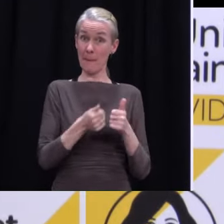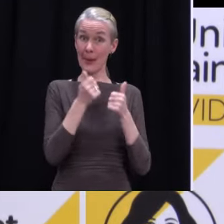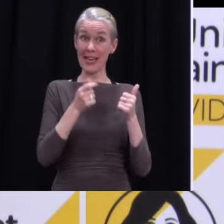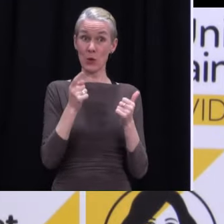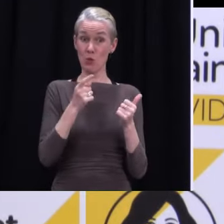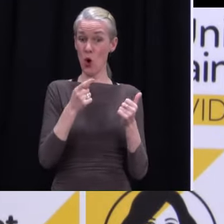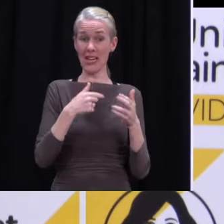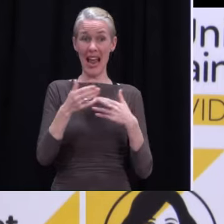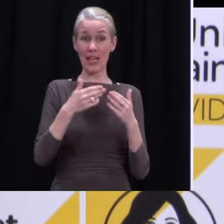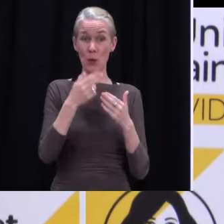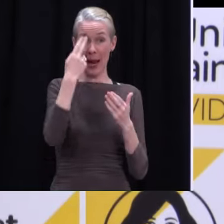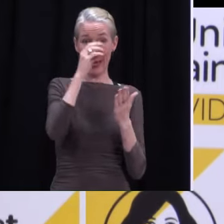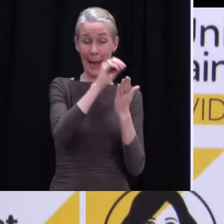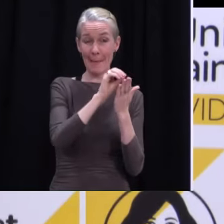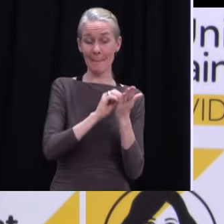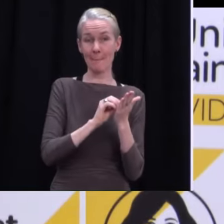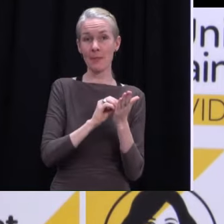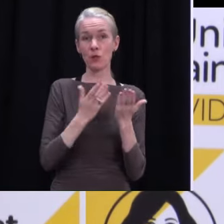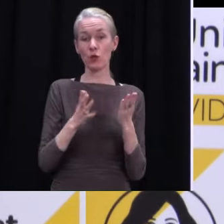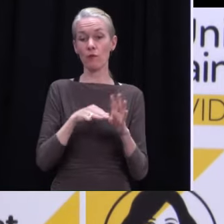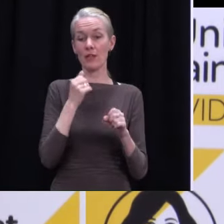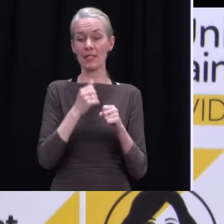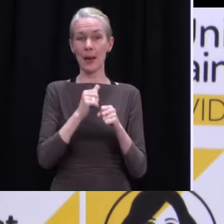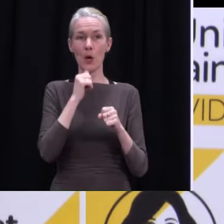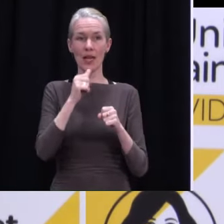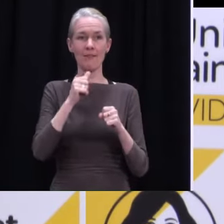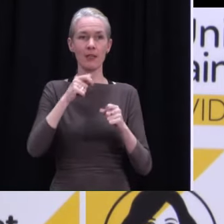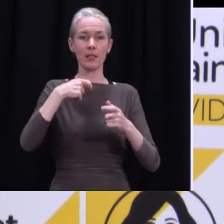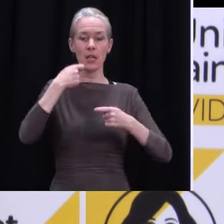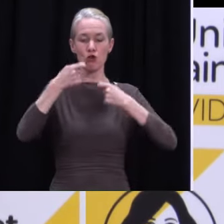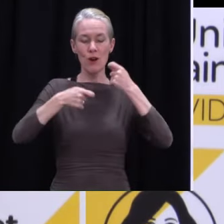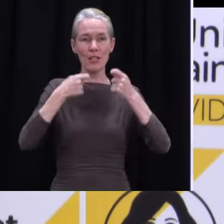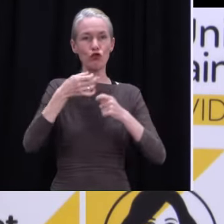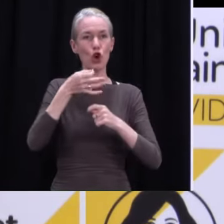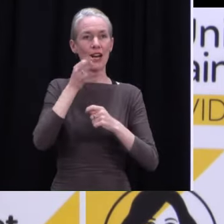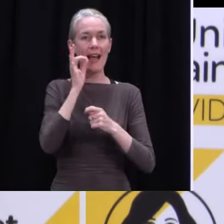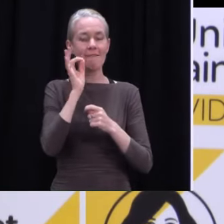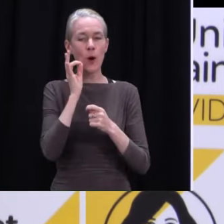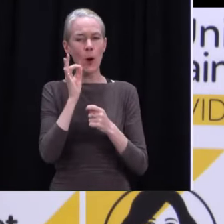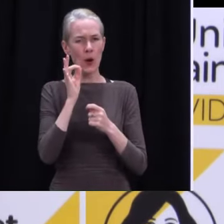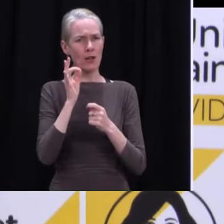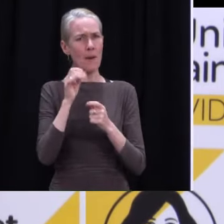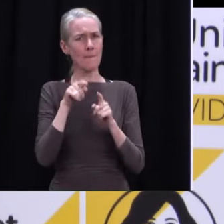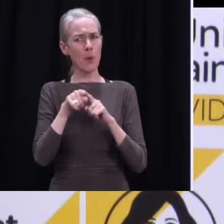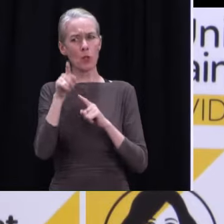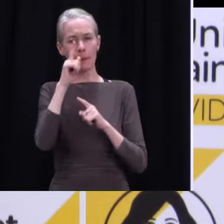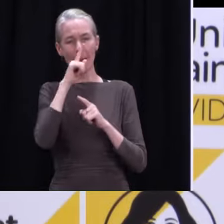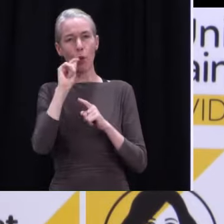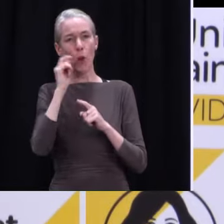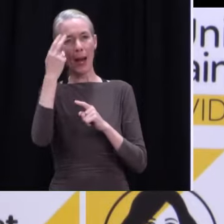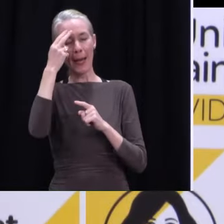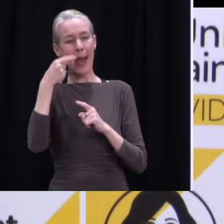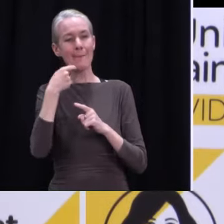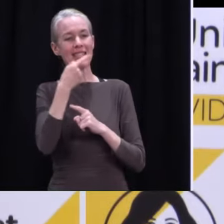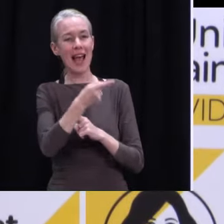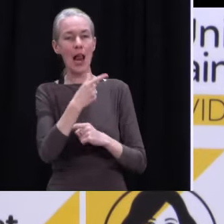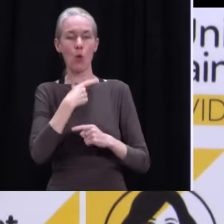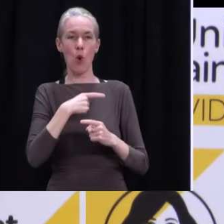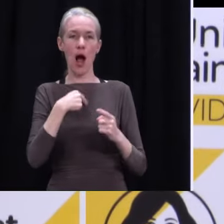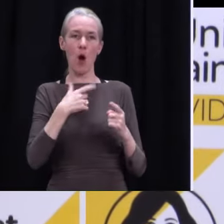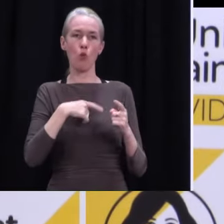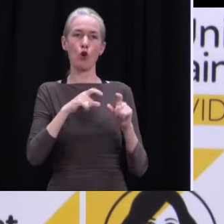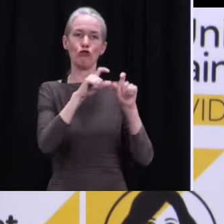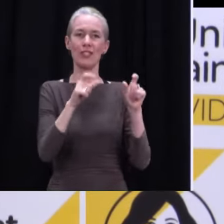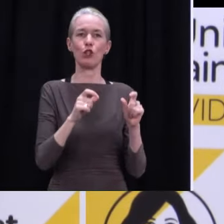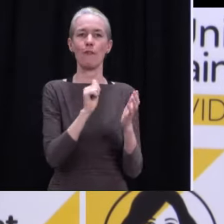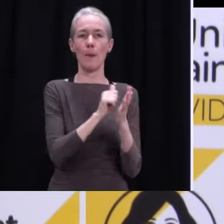people are keeping records for reservation purposes or for hairdressers or beauty salons, places that actually record keeping is part of what they do.